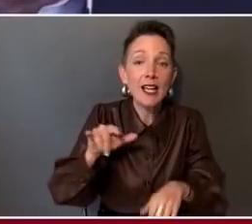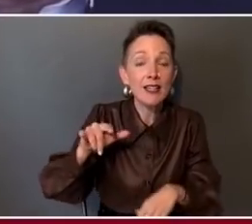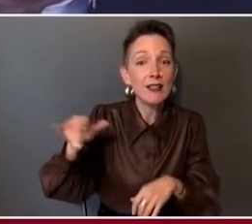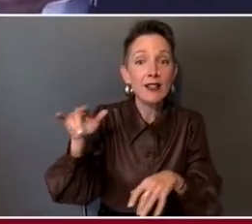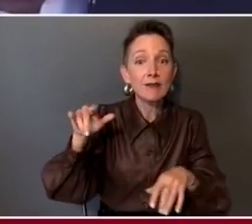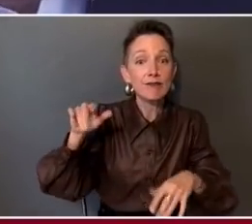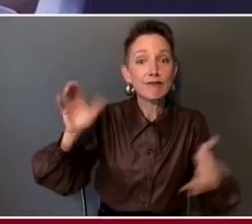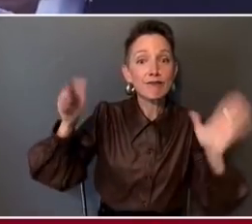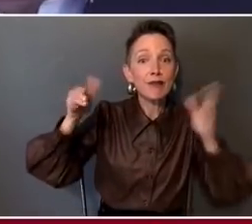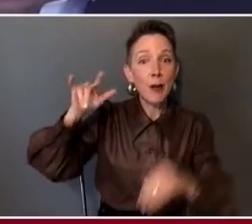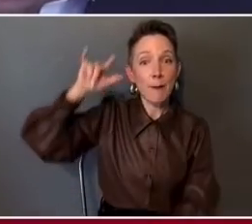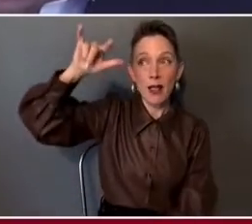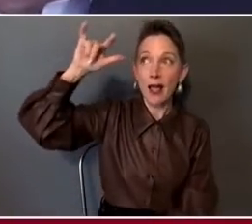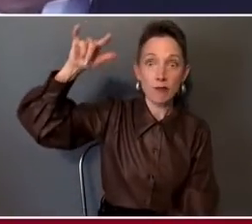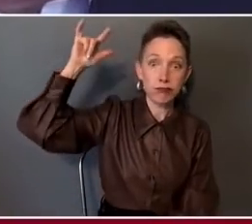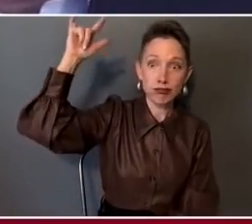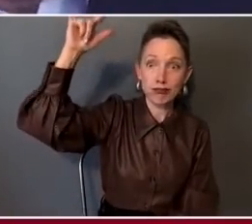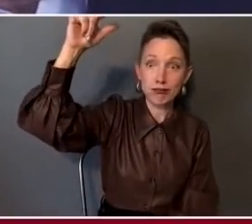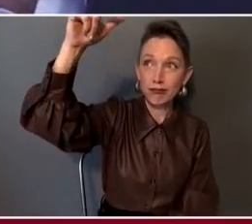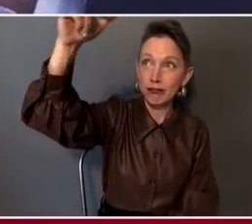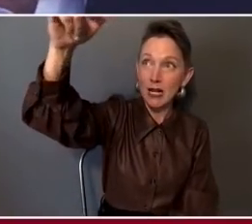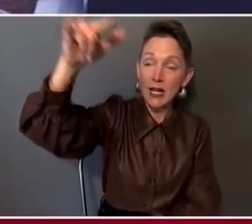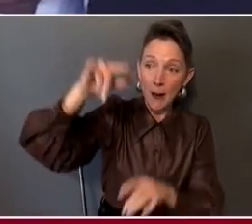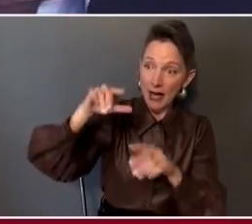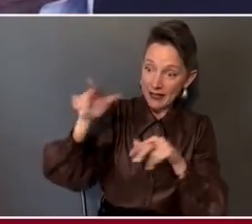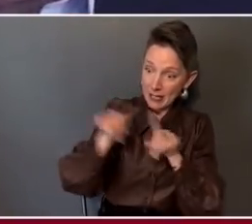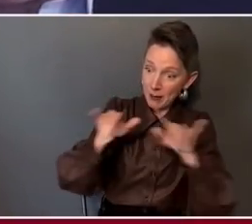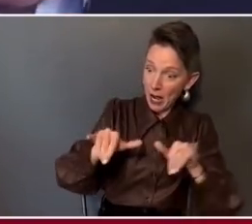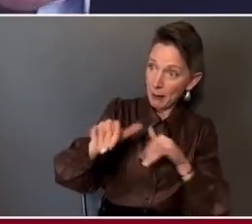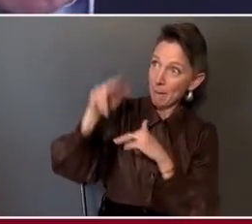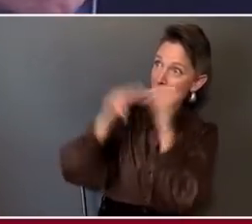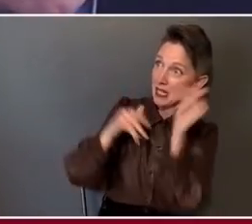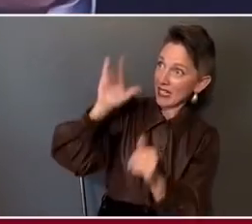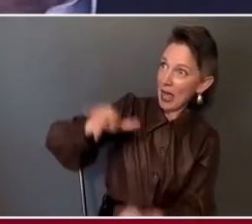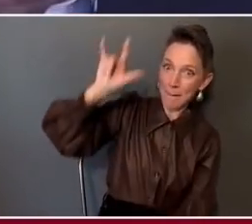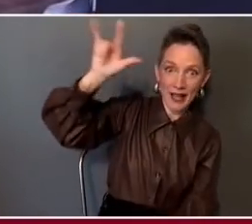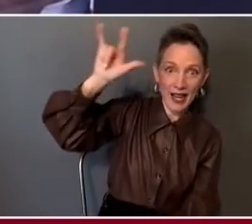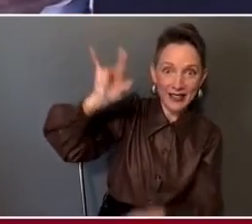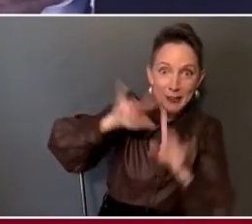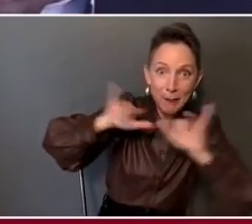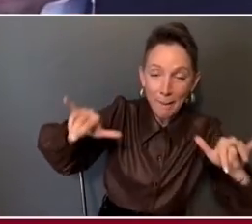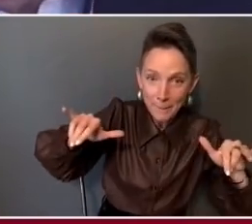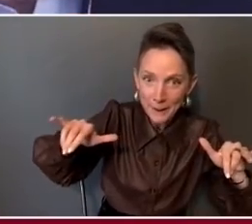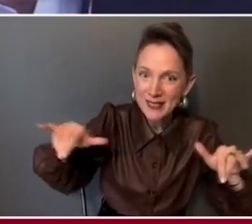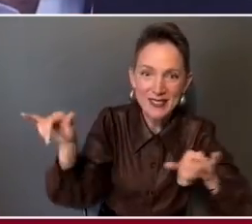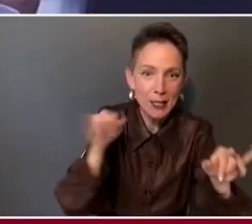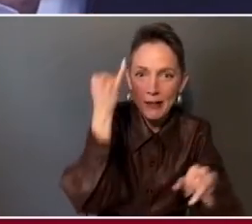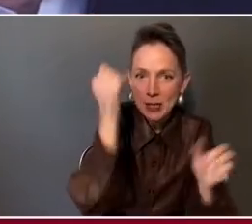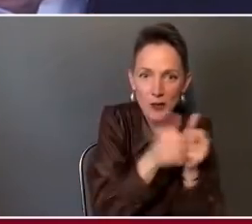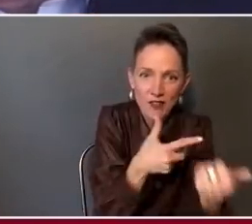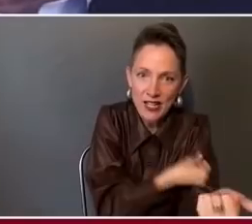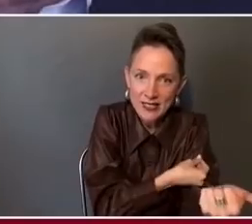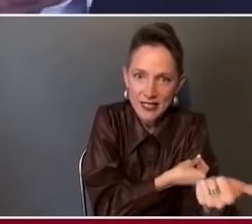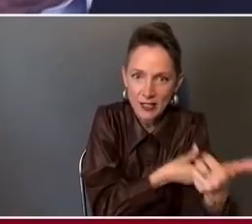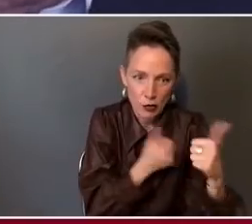feet and also building it at the same time. We know what the safety data are, what we're trying to figure out is how best to use it. But so we owe that middle group that.